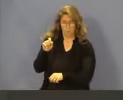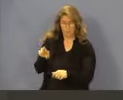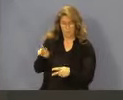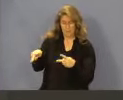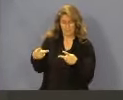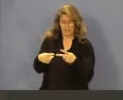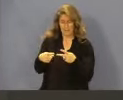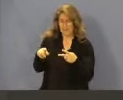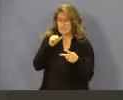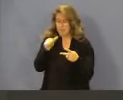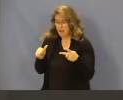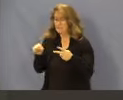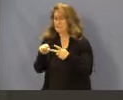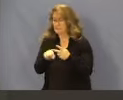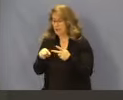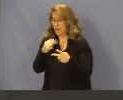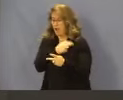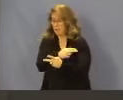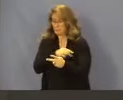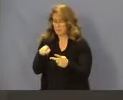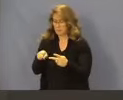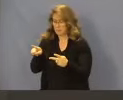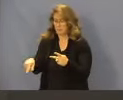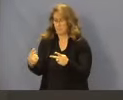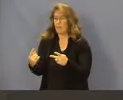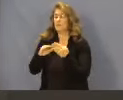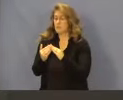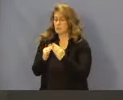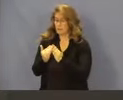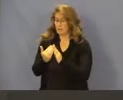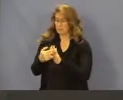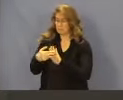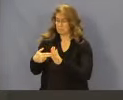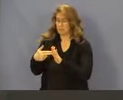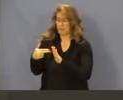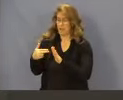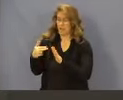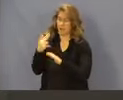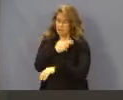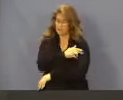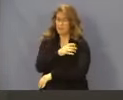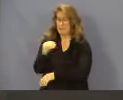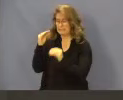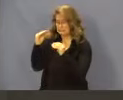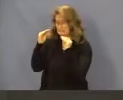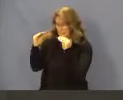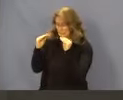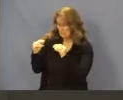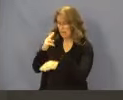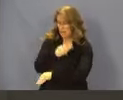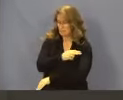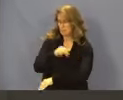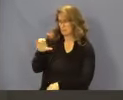government-owned hospital designated as both a sole community hospital and a teaching hospital on CMS form